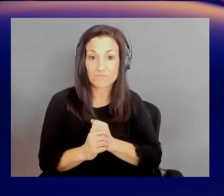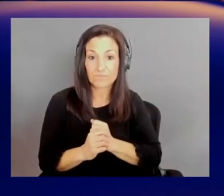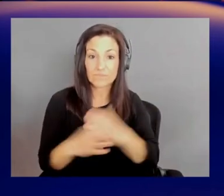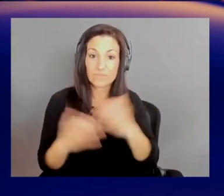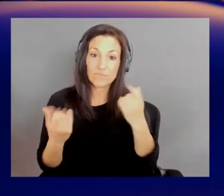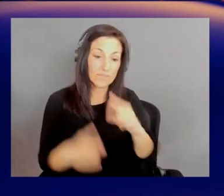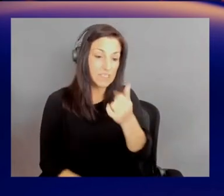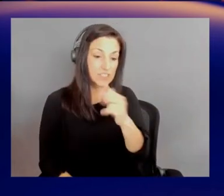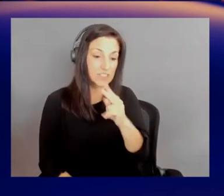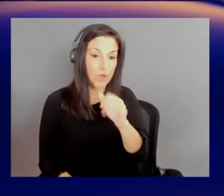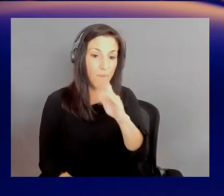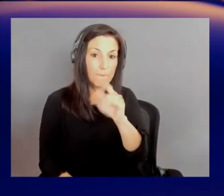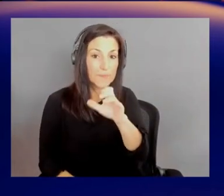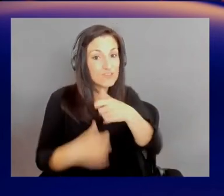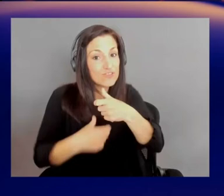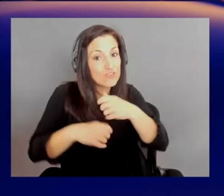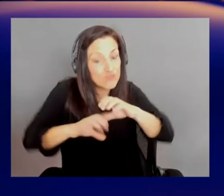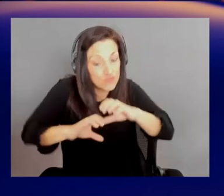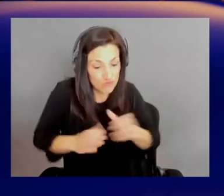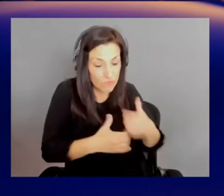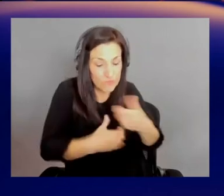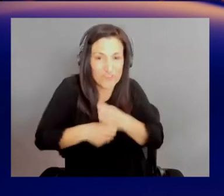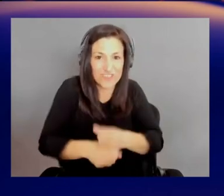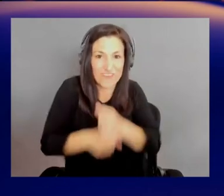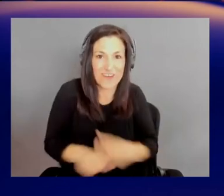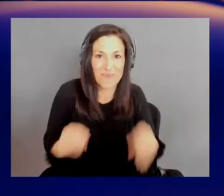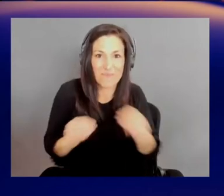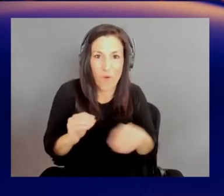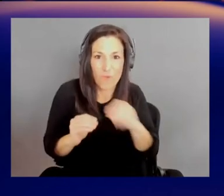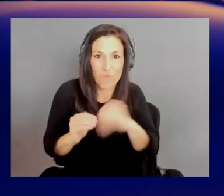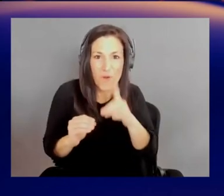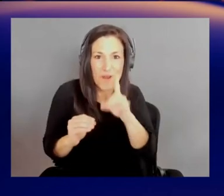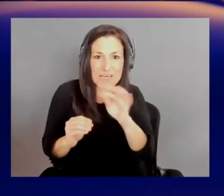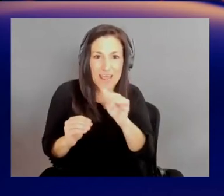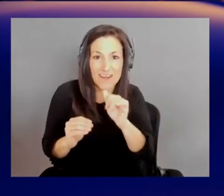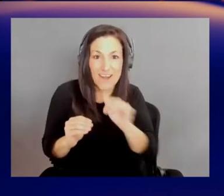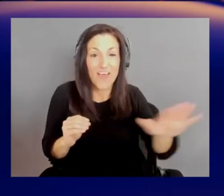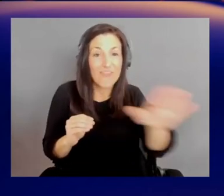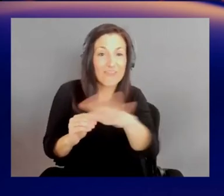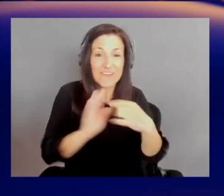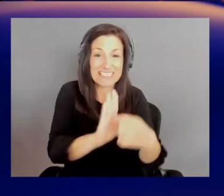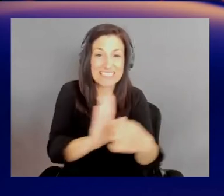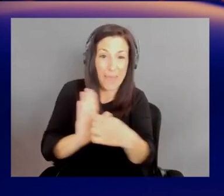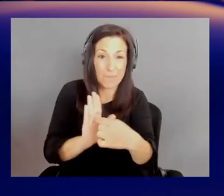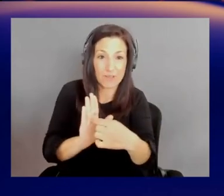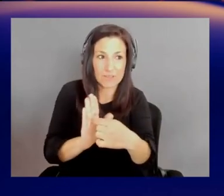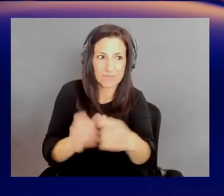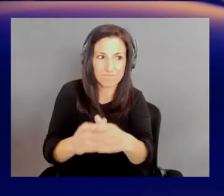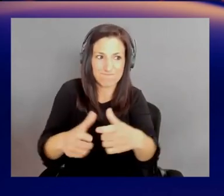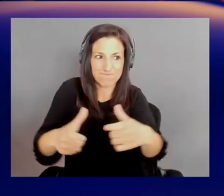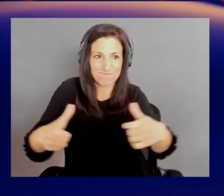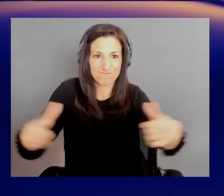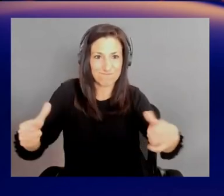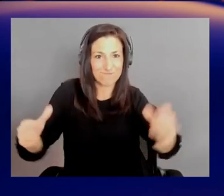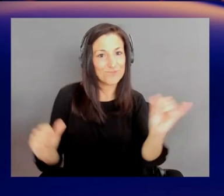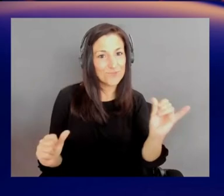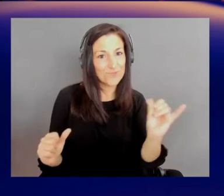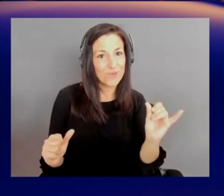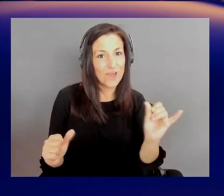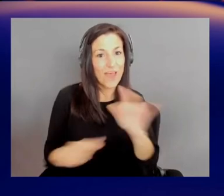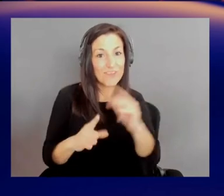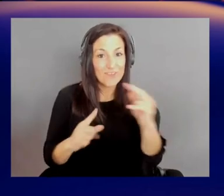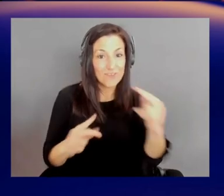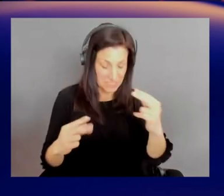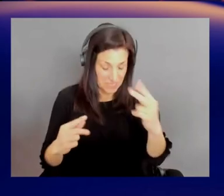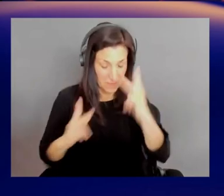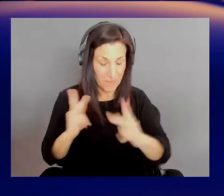generating more and more data because their samples are getting bigger and bigger. And then you see people like me, I'm a bench scientist